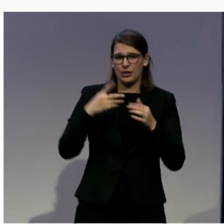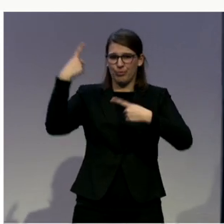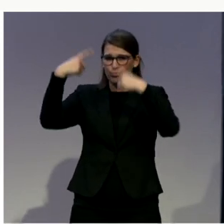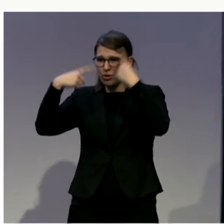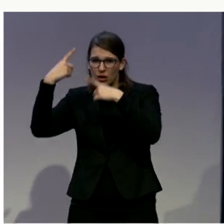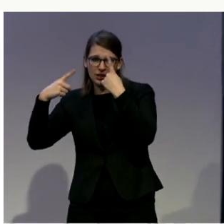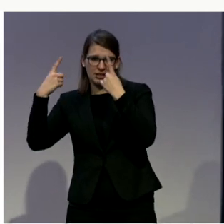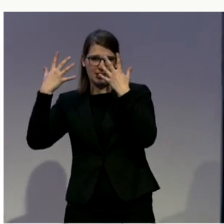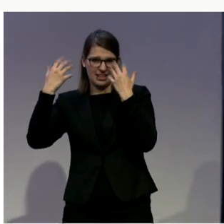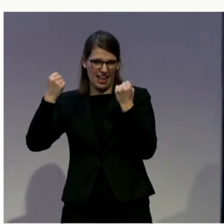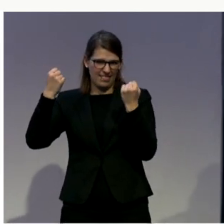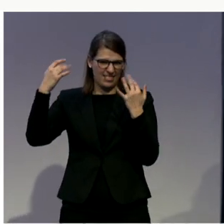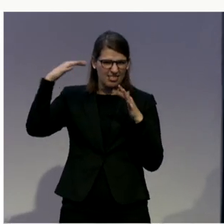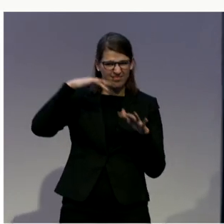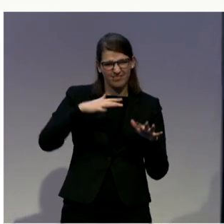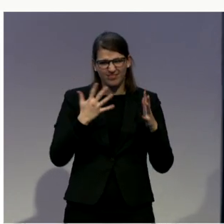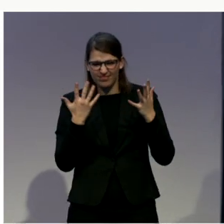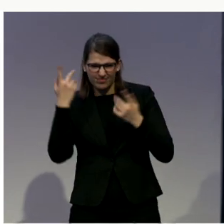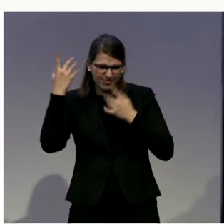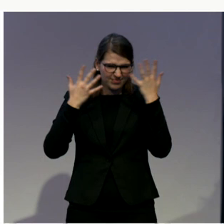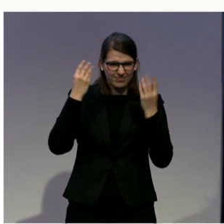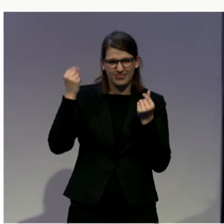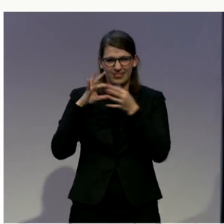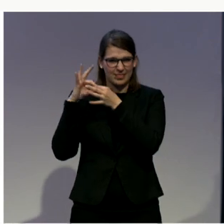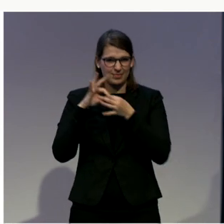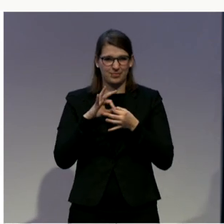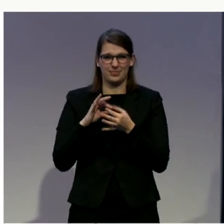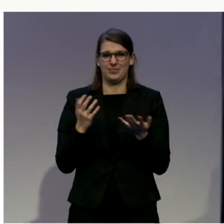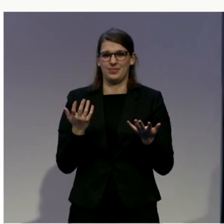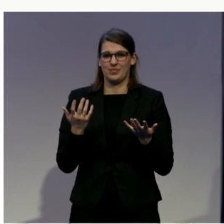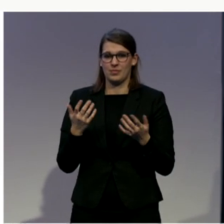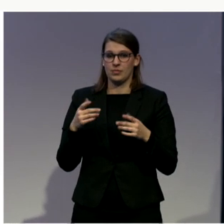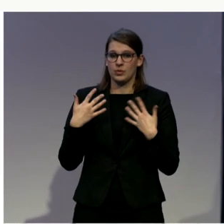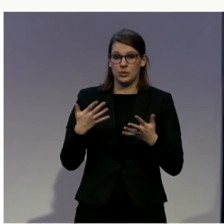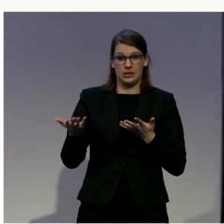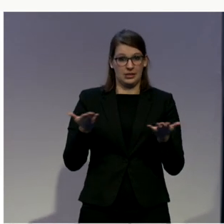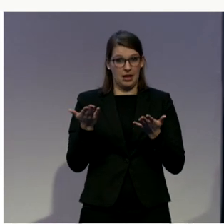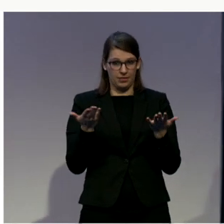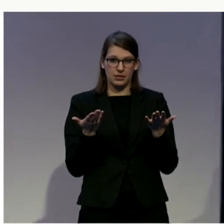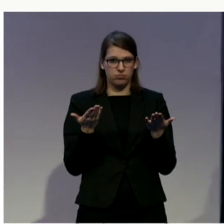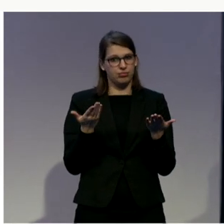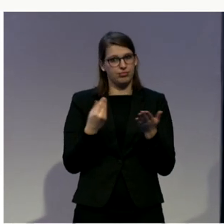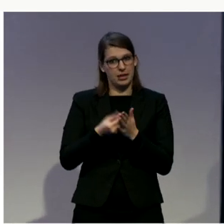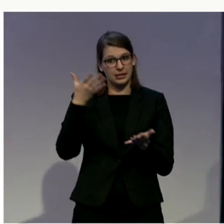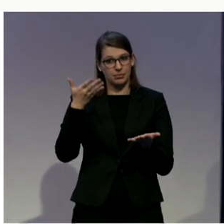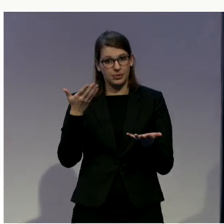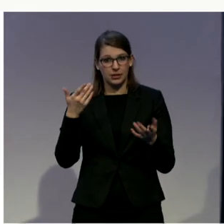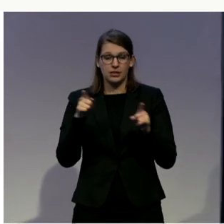services that are very expensive, normally in terms of the lawyers, but also services that are not